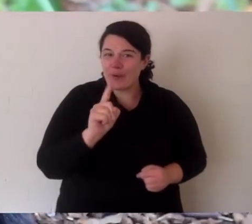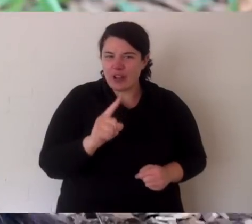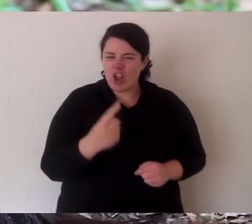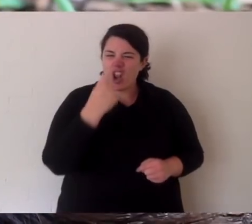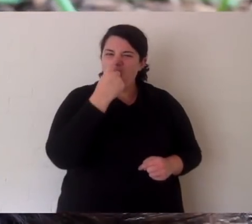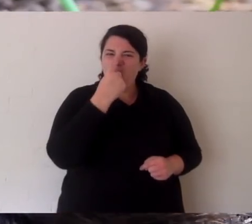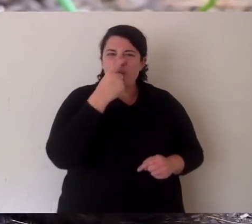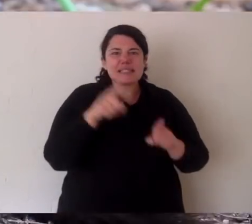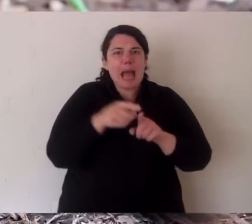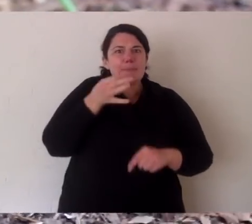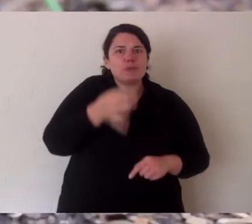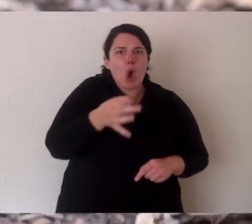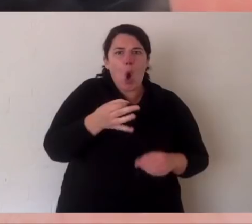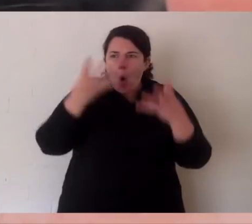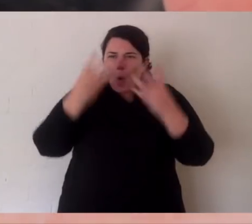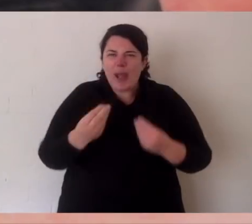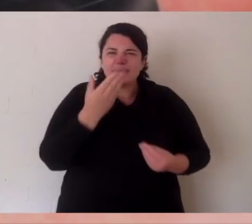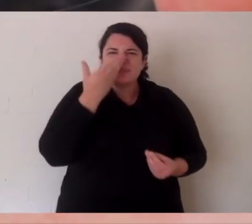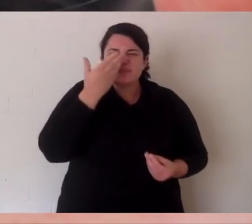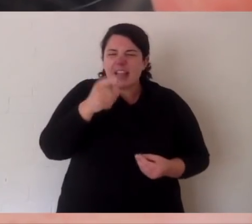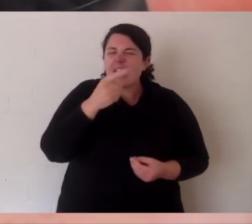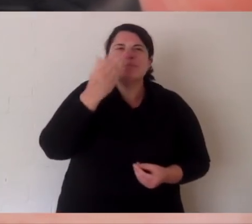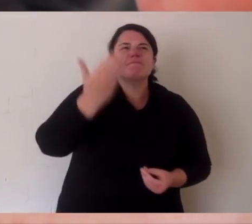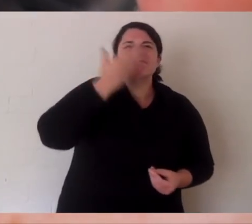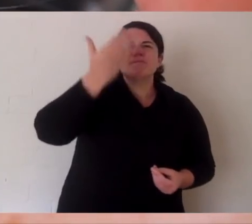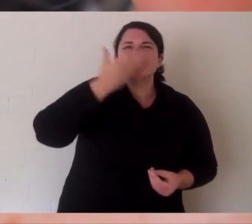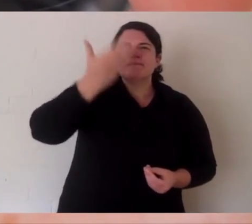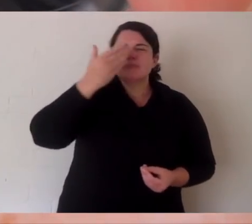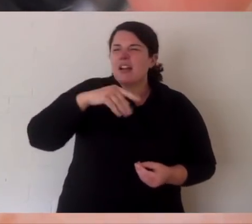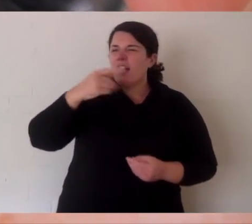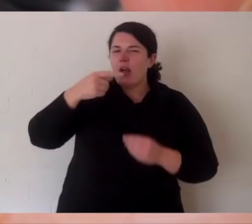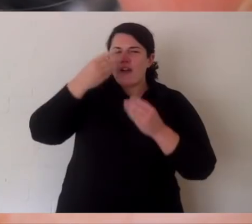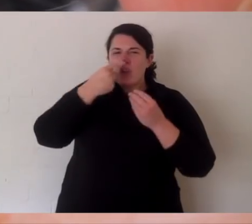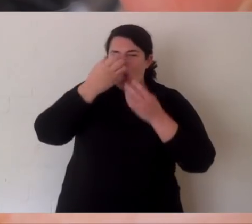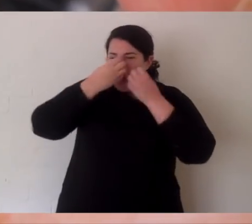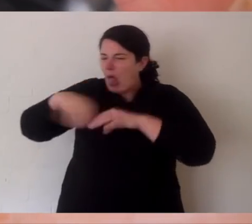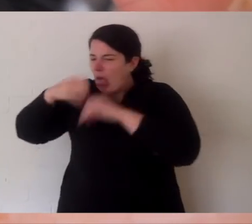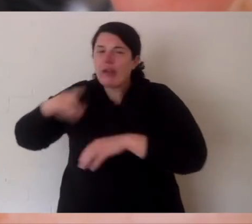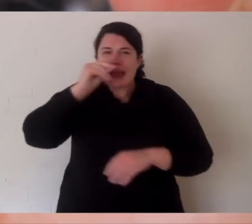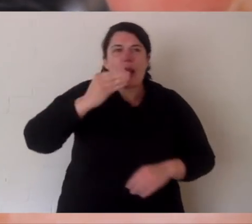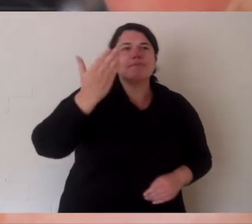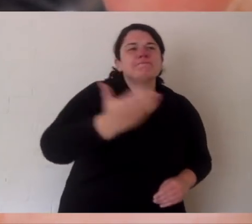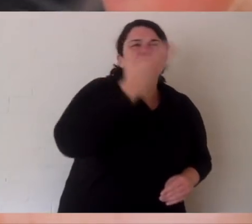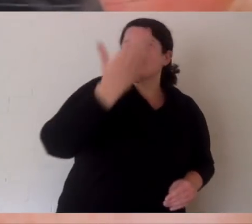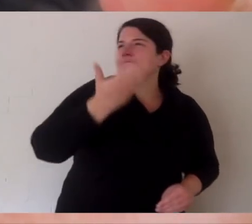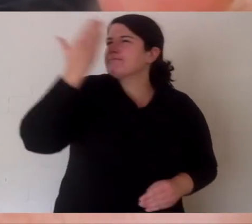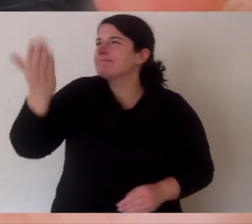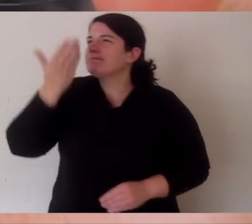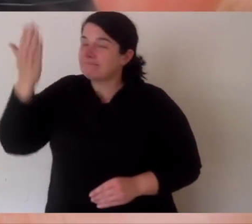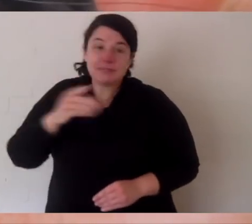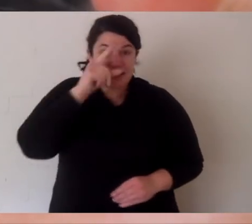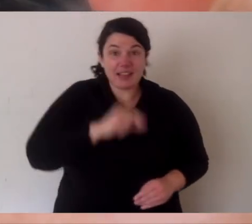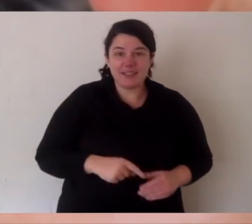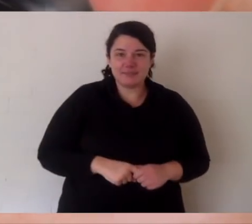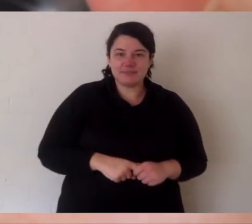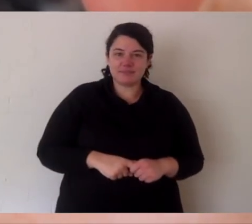Devils have some pretty cool features and we'll start at the nose. It's always wet like a dog so it's a really good sense of smell. They can clear it